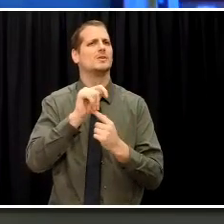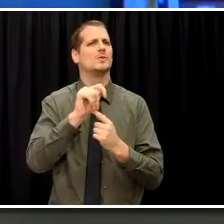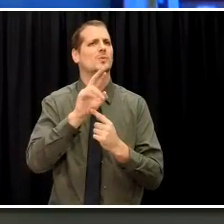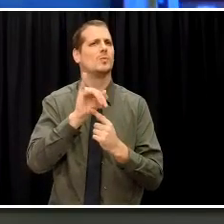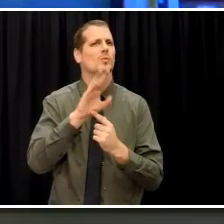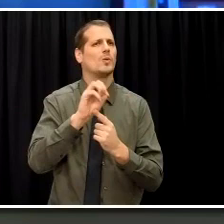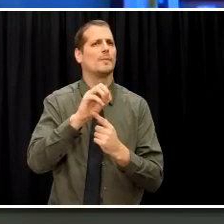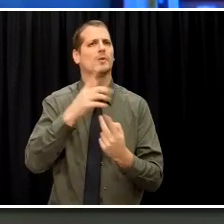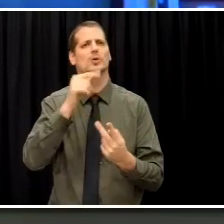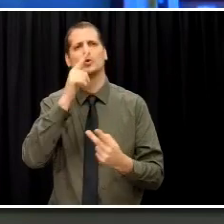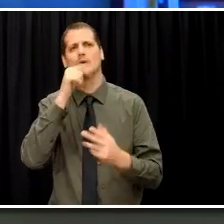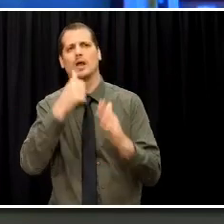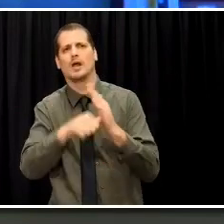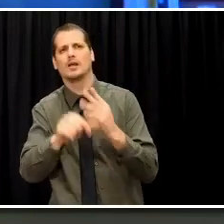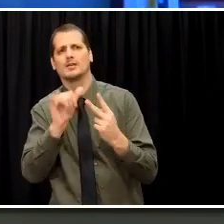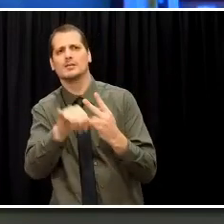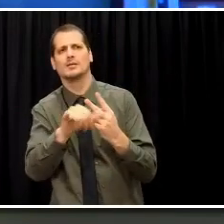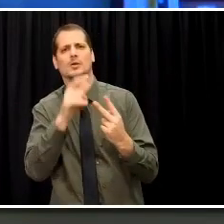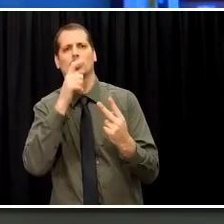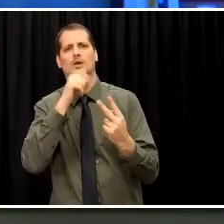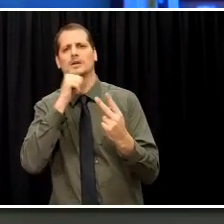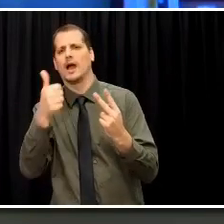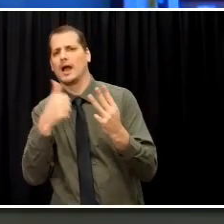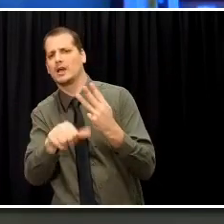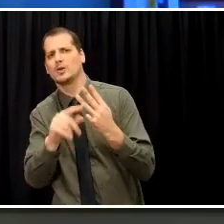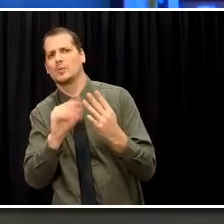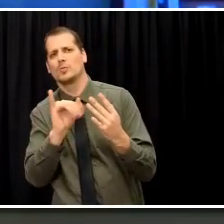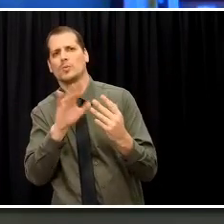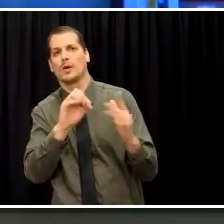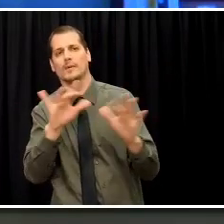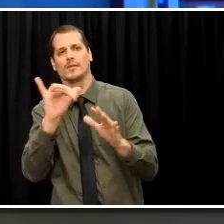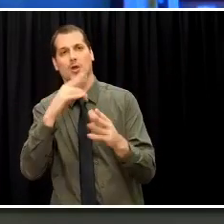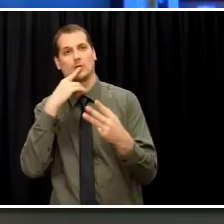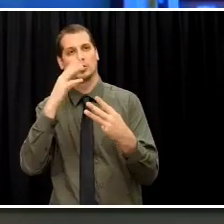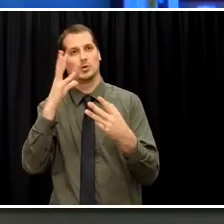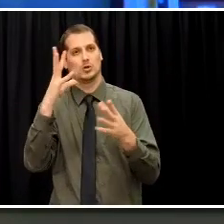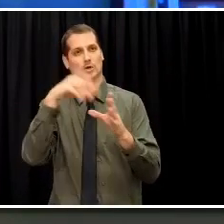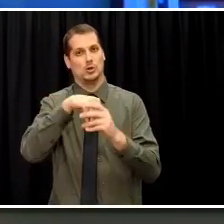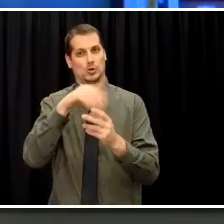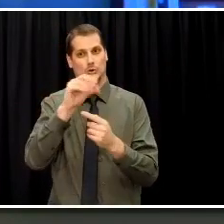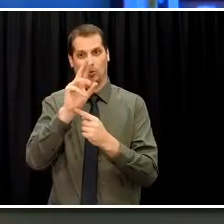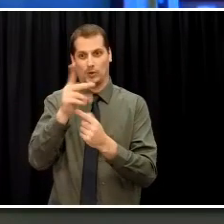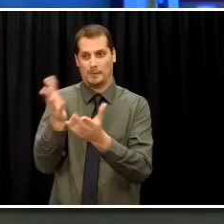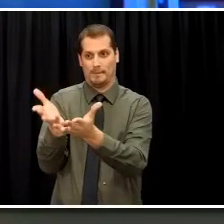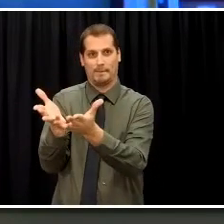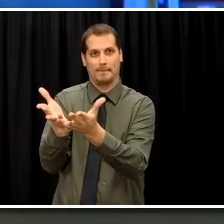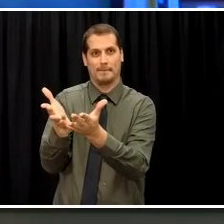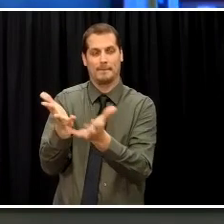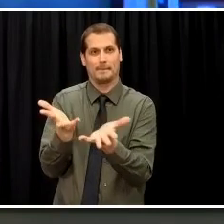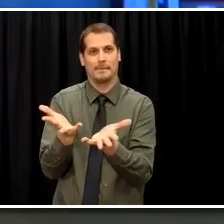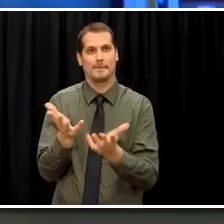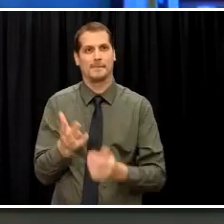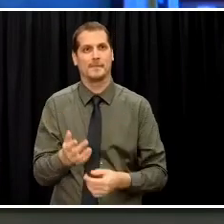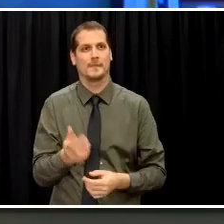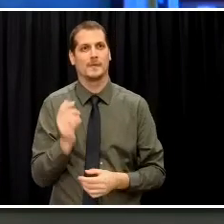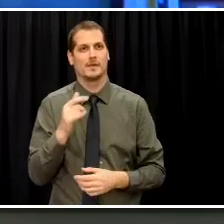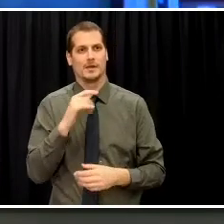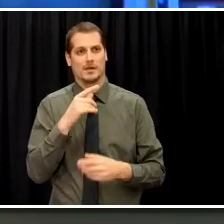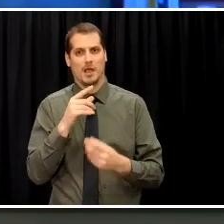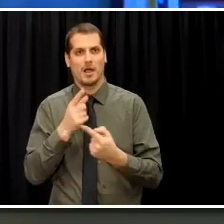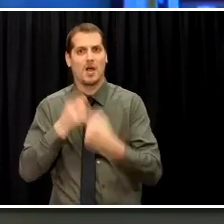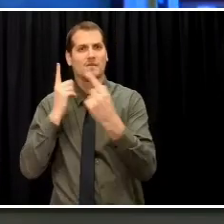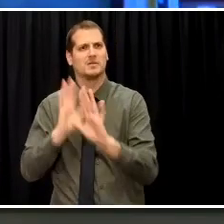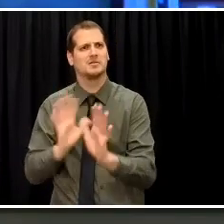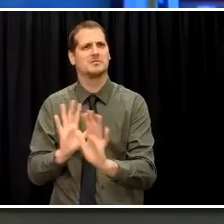America, and it includes Alaska Native, Regional, and Village Corporations. It's not controversial. I read some of the